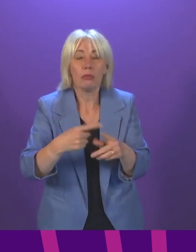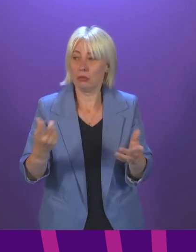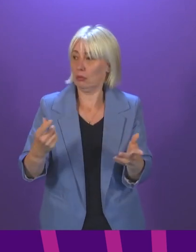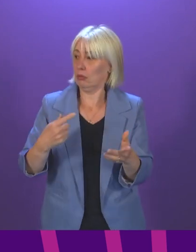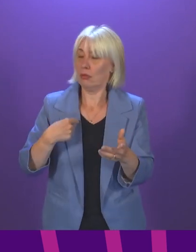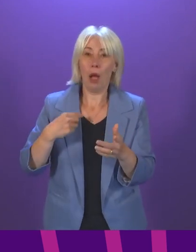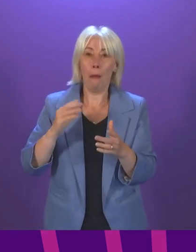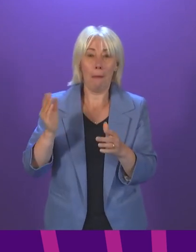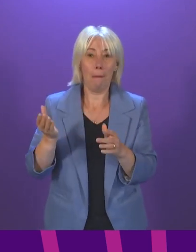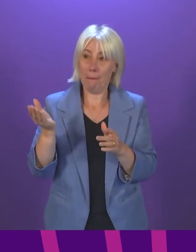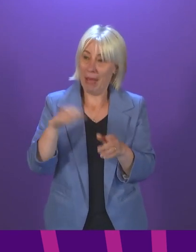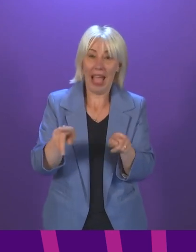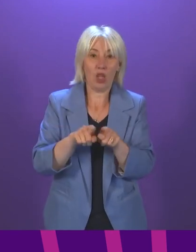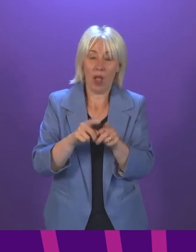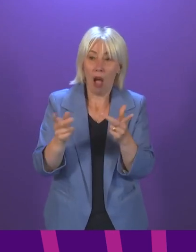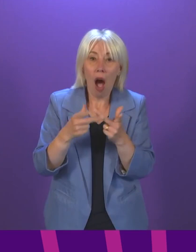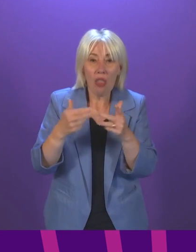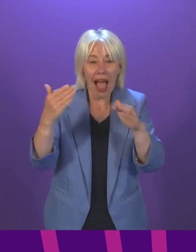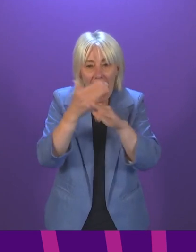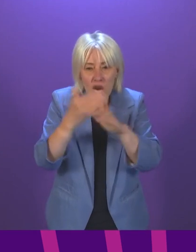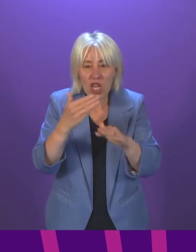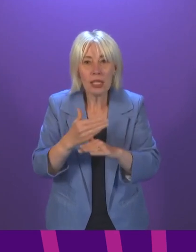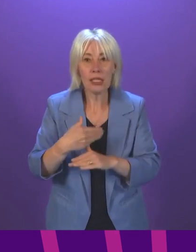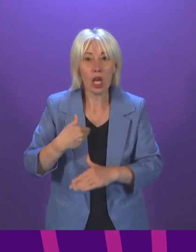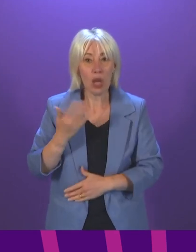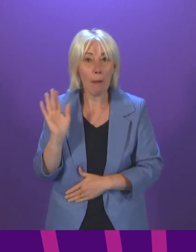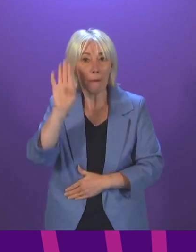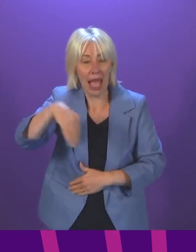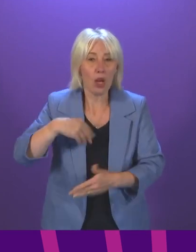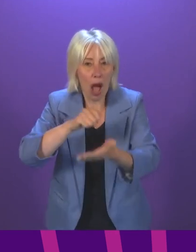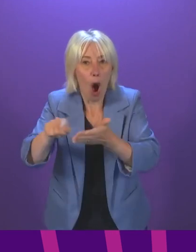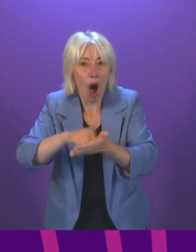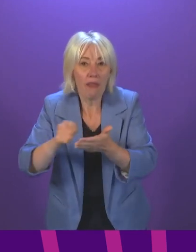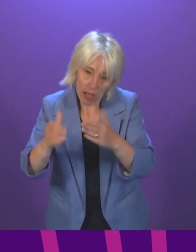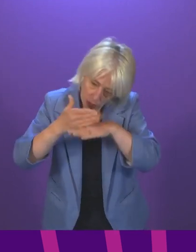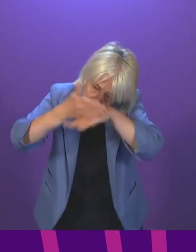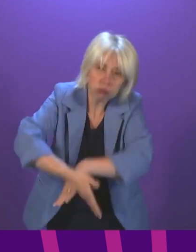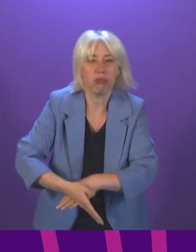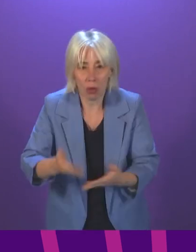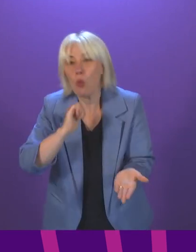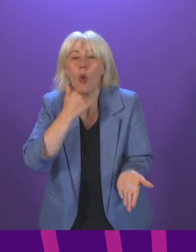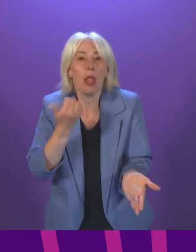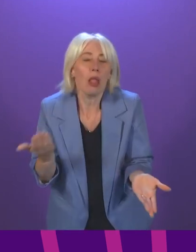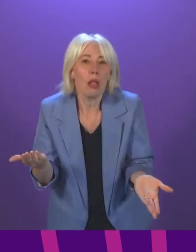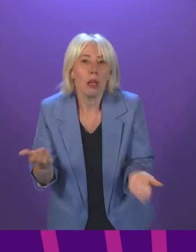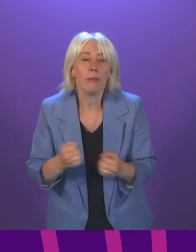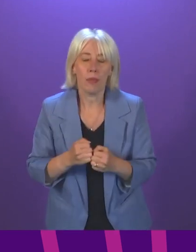to finalise the other additional actions we are taking, which, of course, are in addition to the actions that have already been taken. Government is literally